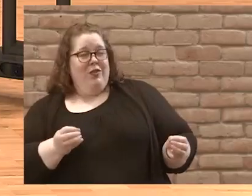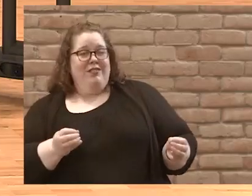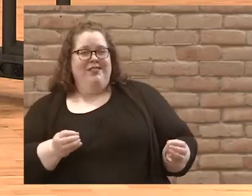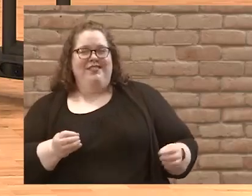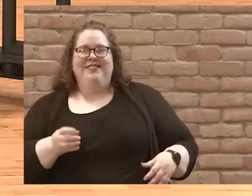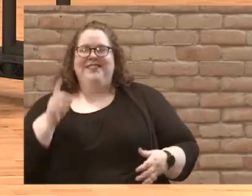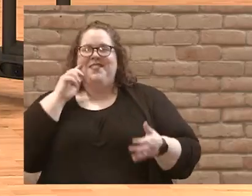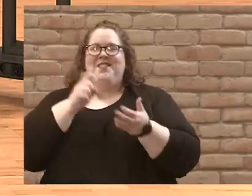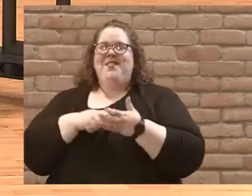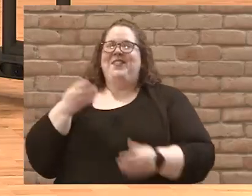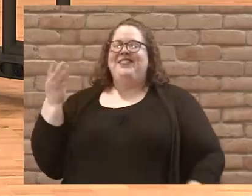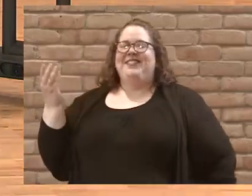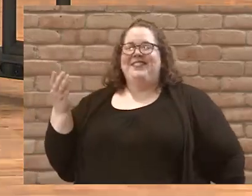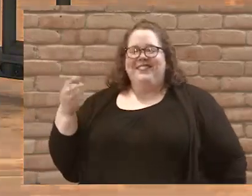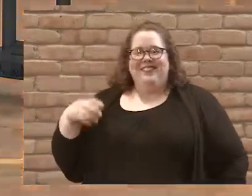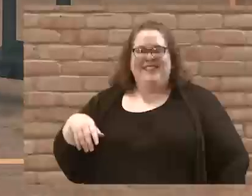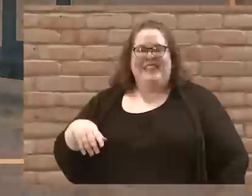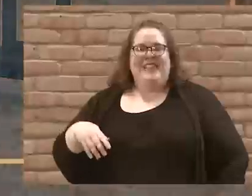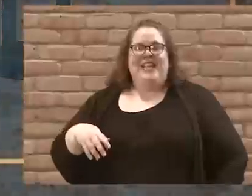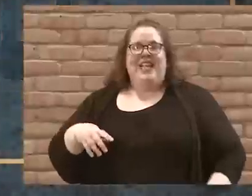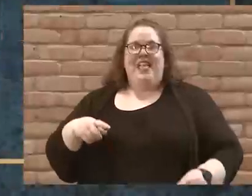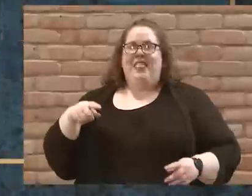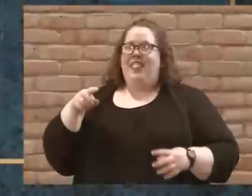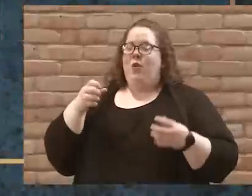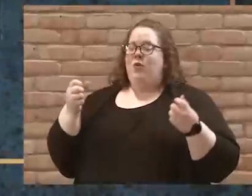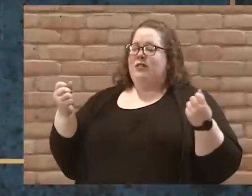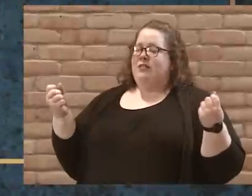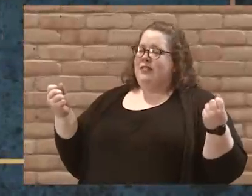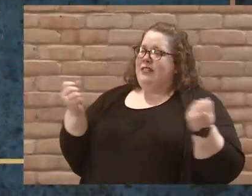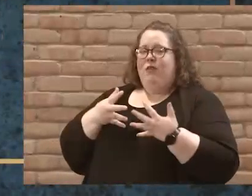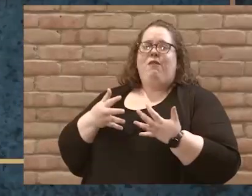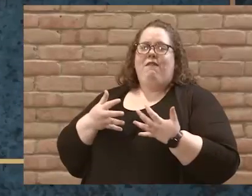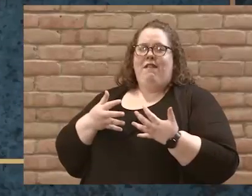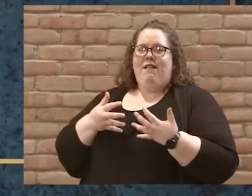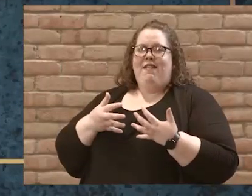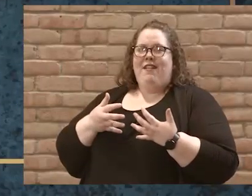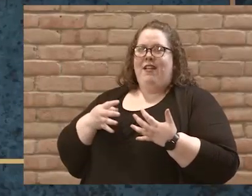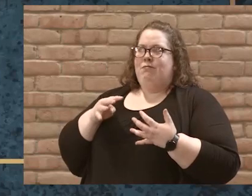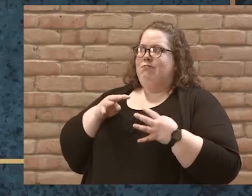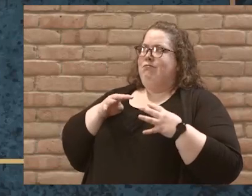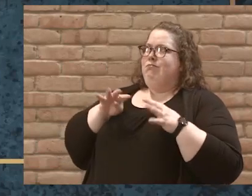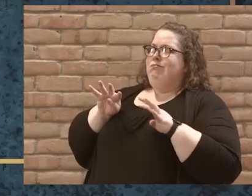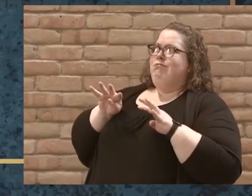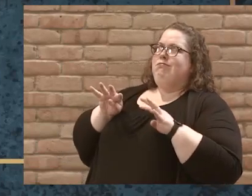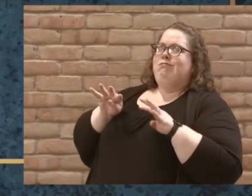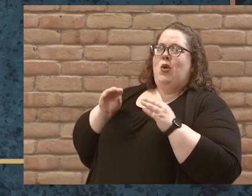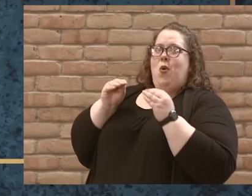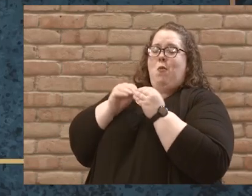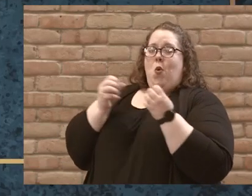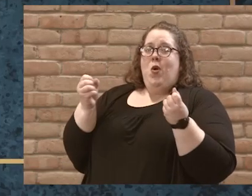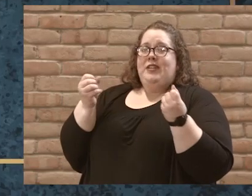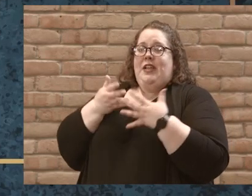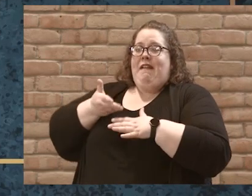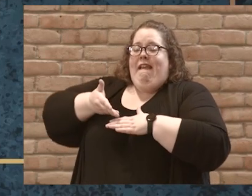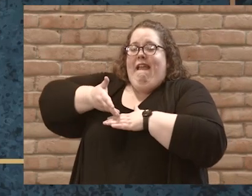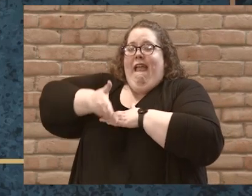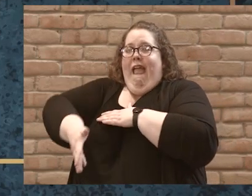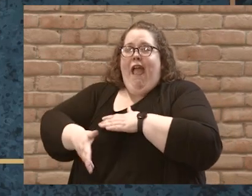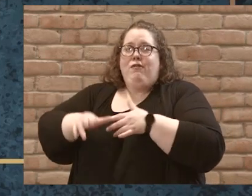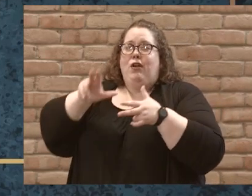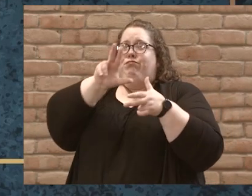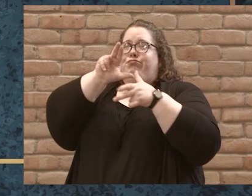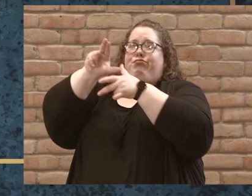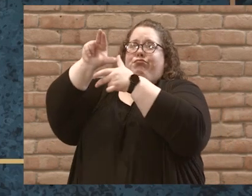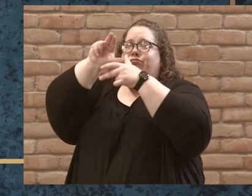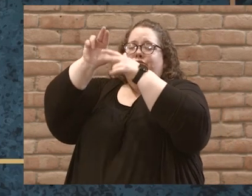Notice this, the disciples were absolutely terrified. terrified. They were more scared after the storm was calmed